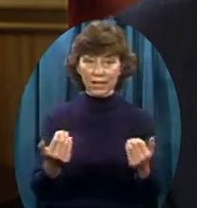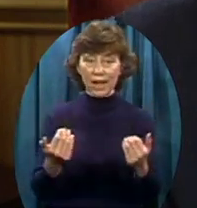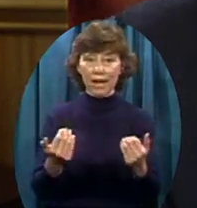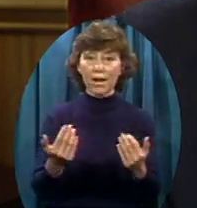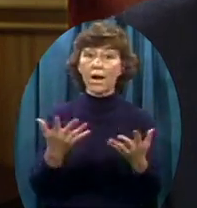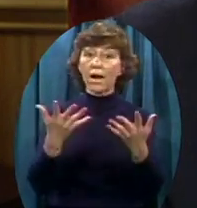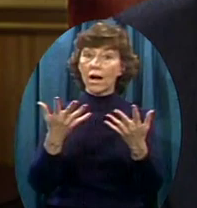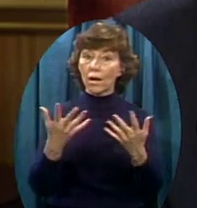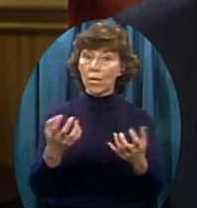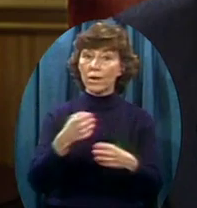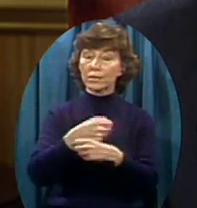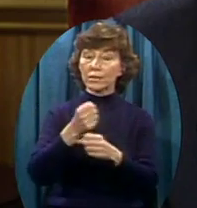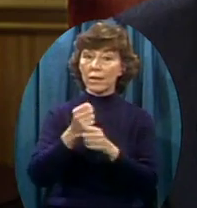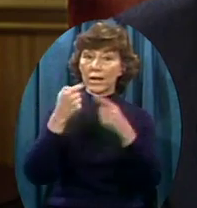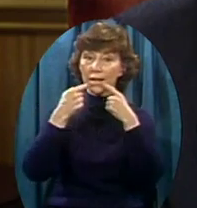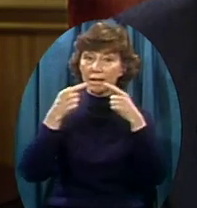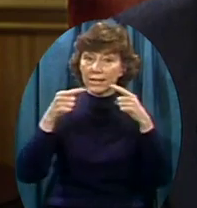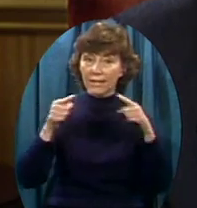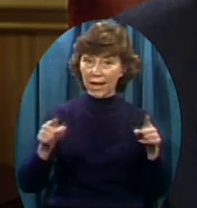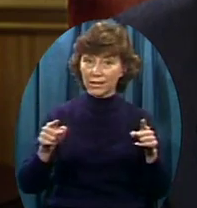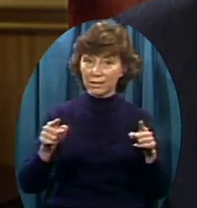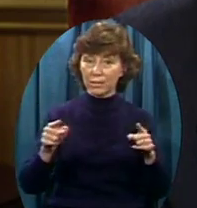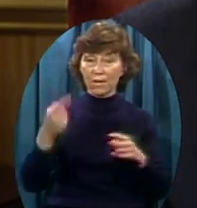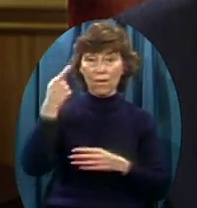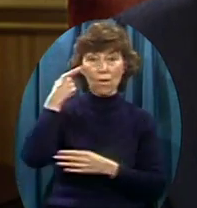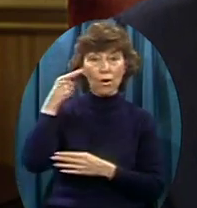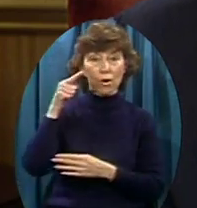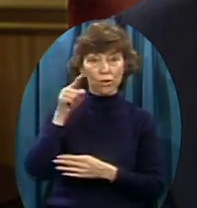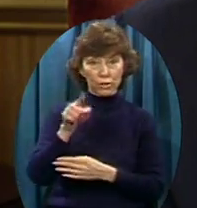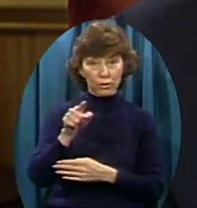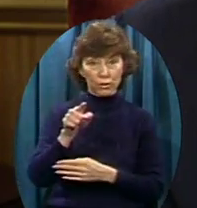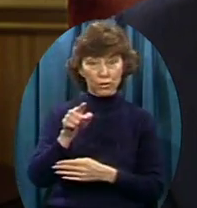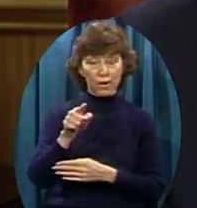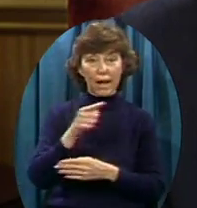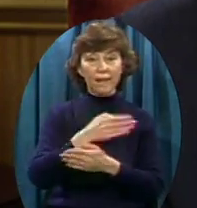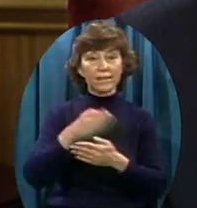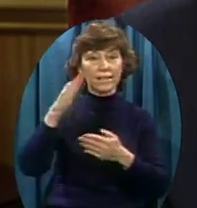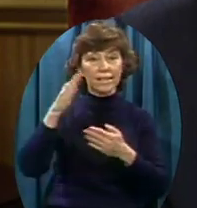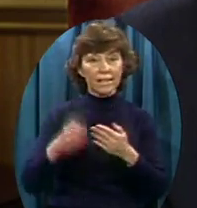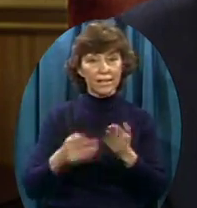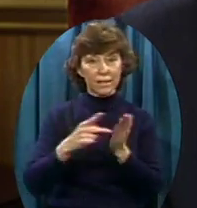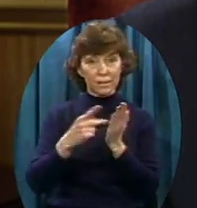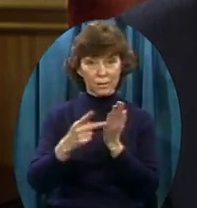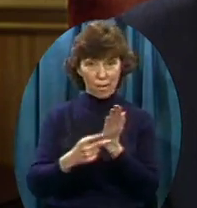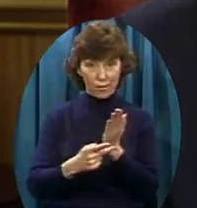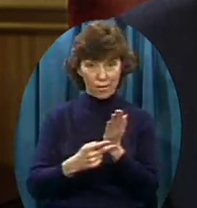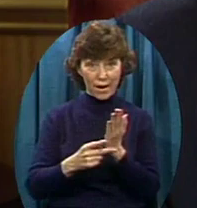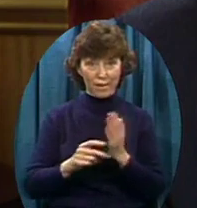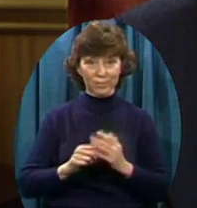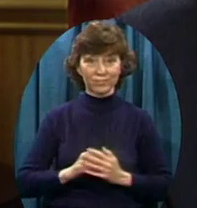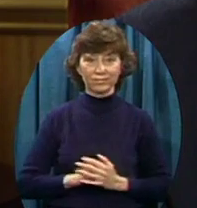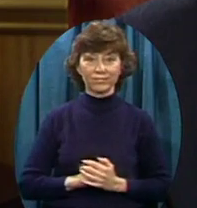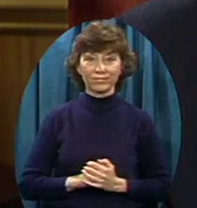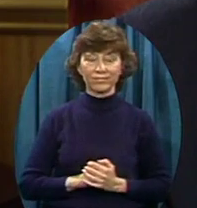I want you to be tuned in and listening carefully just after my sermon on the Two Flames.